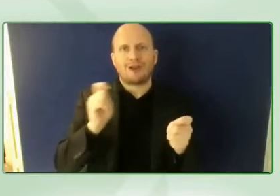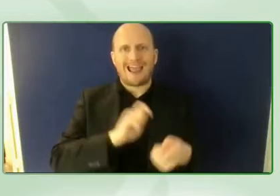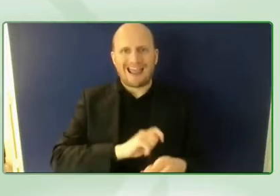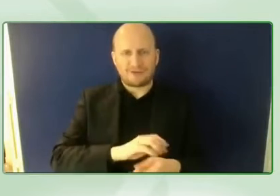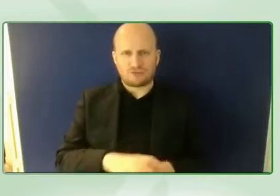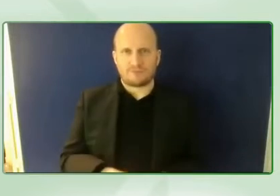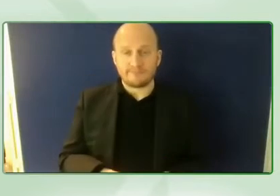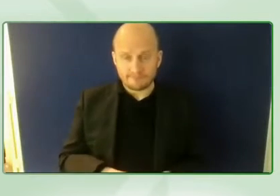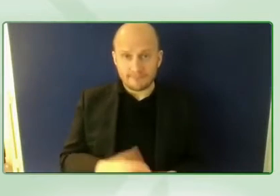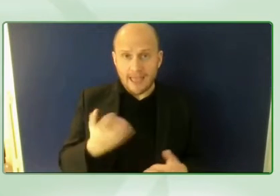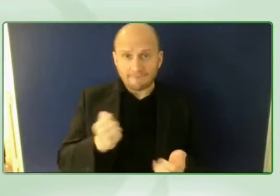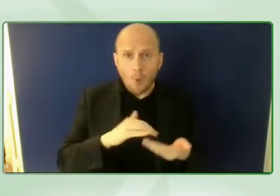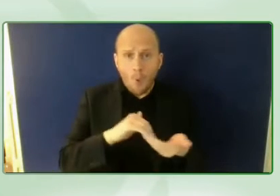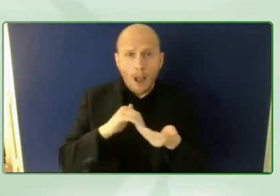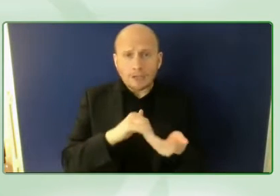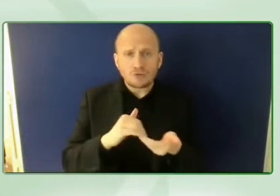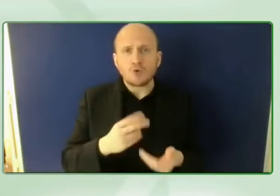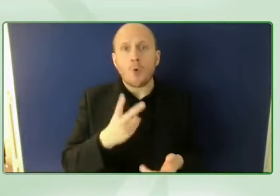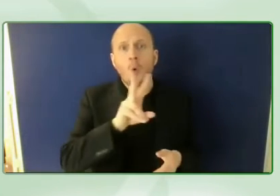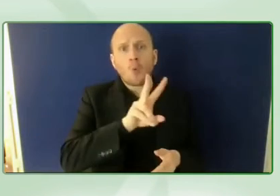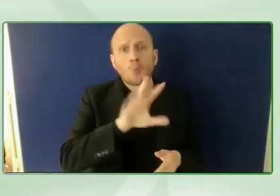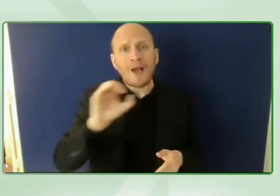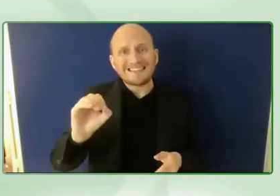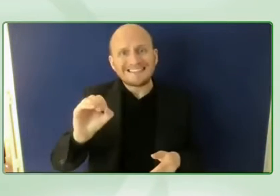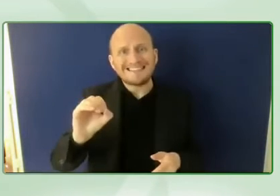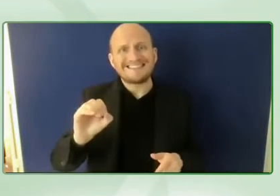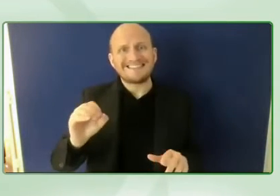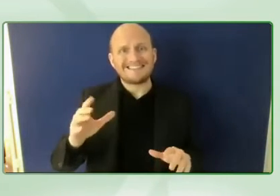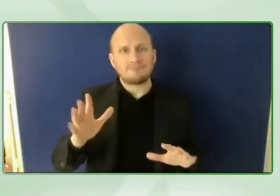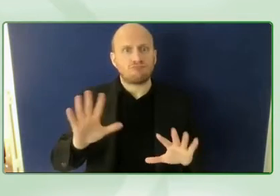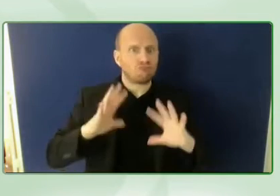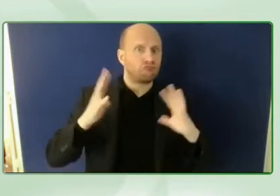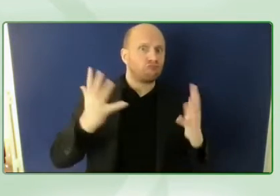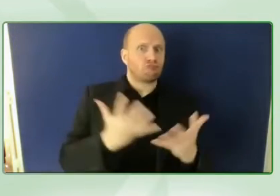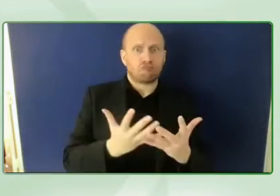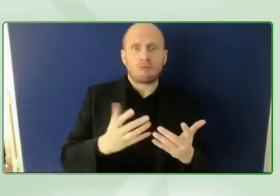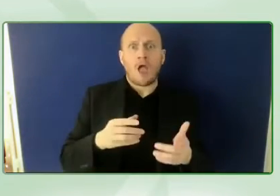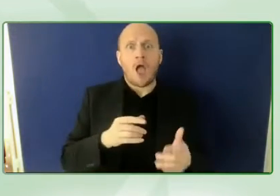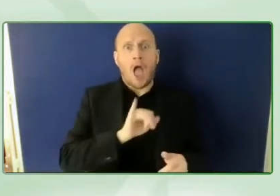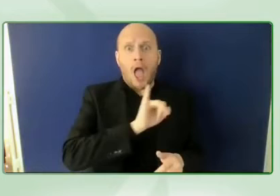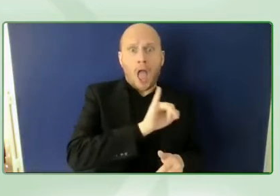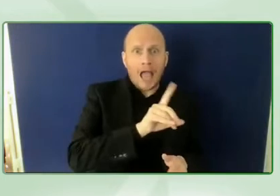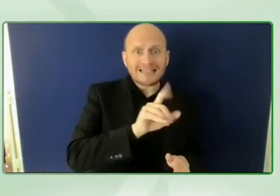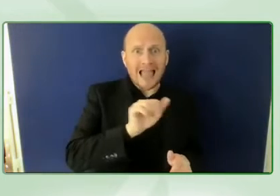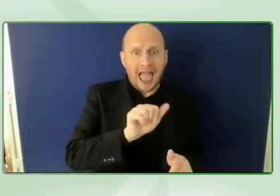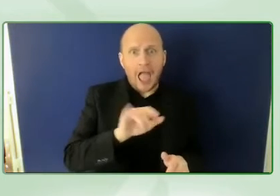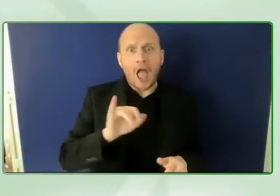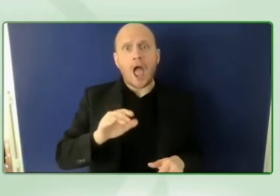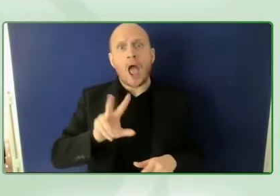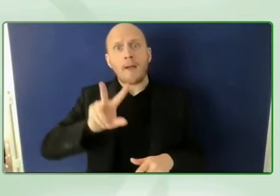spearheaded by the ipc and the international disability alliance have come together to make it happen